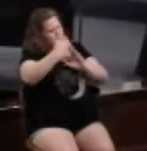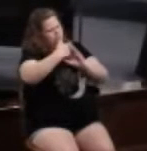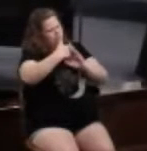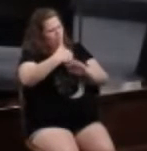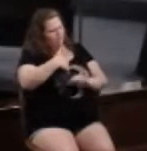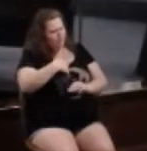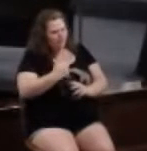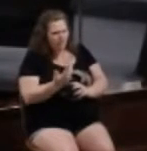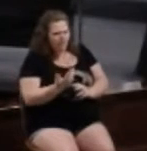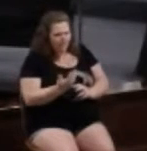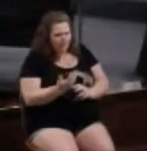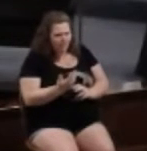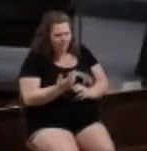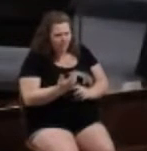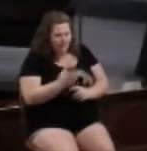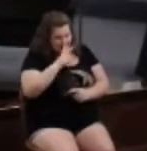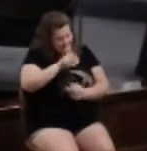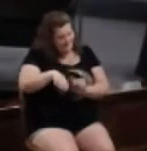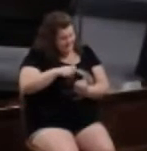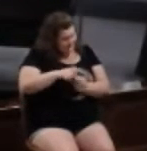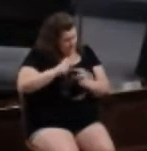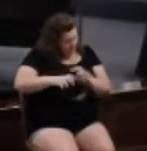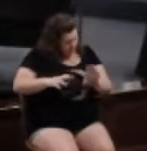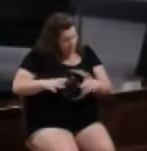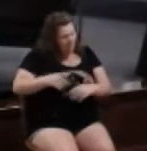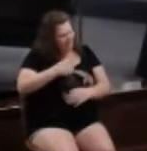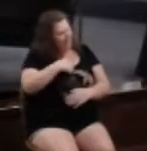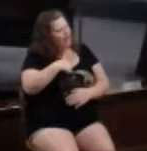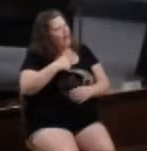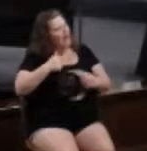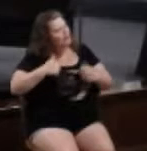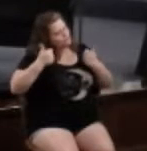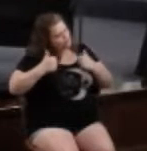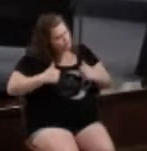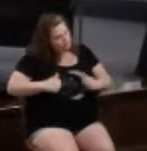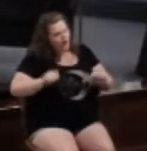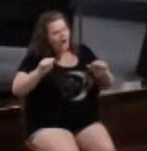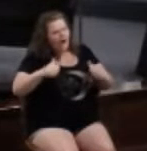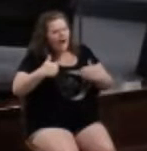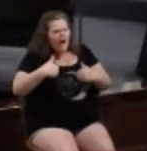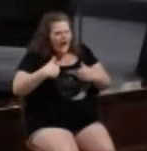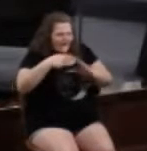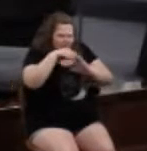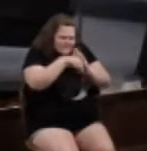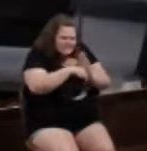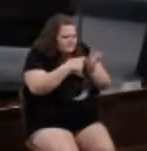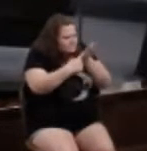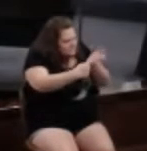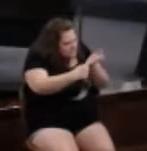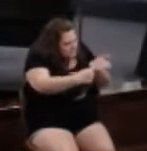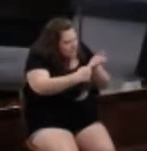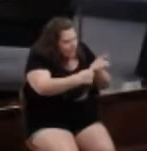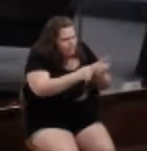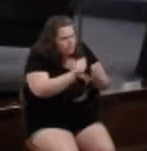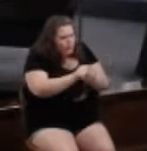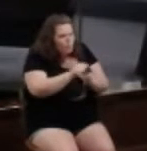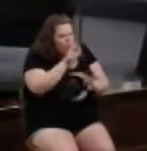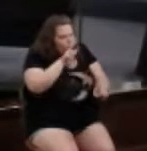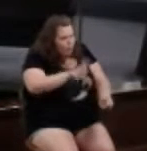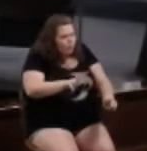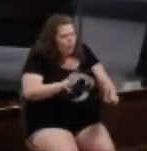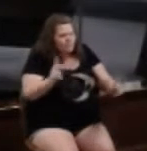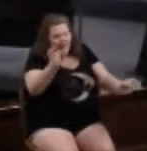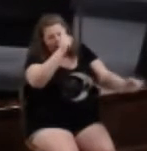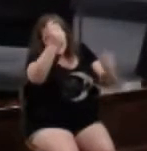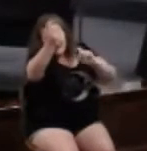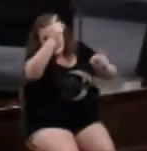See, specific issue. When I was trying to have this deep theological discussion with the three-year-olds running around here.